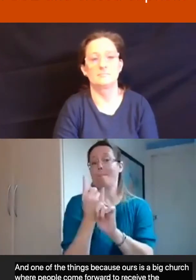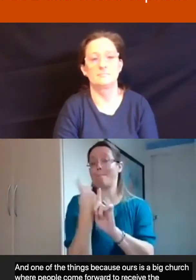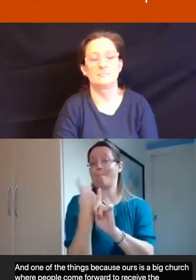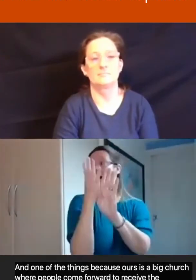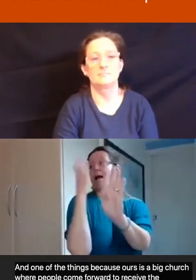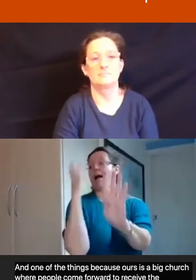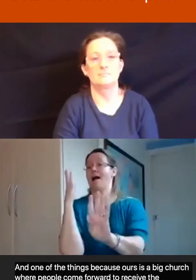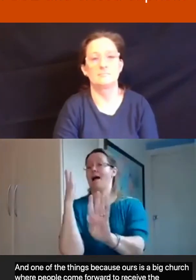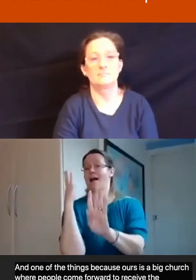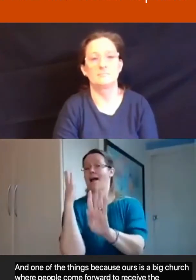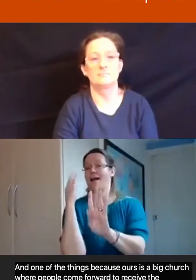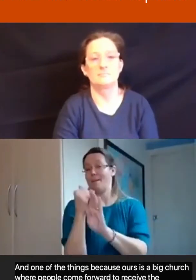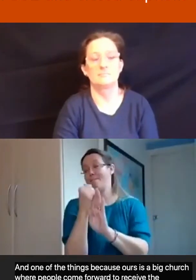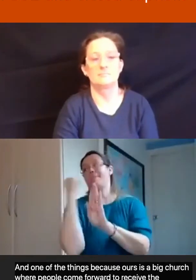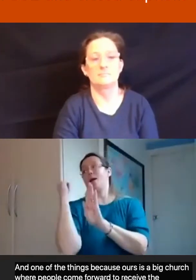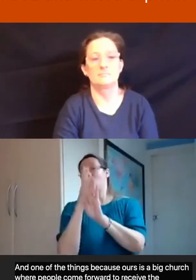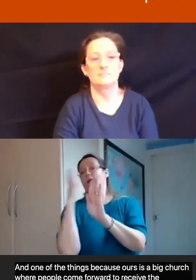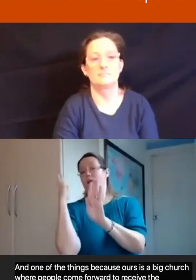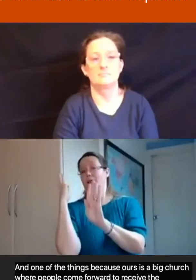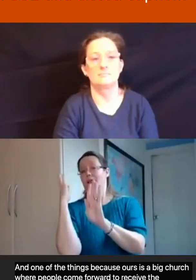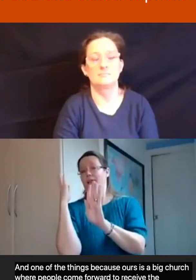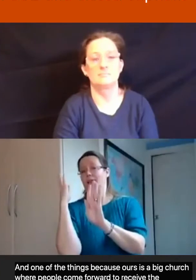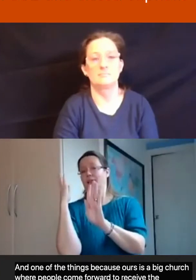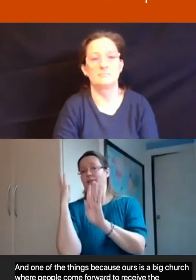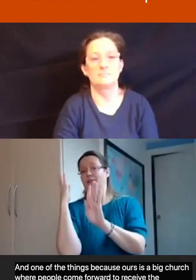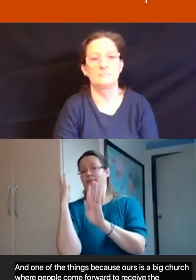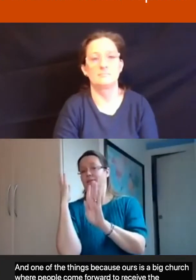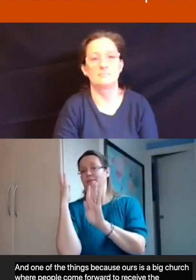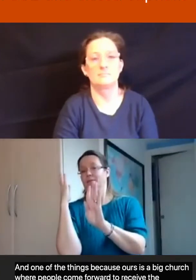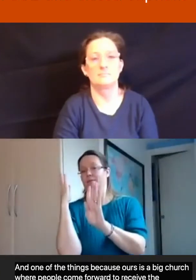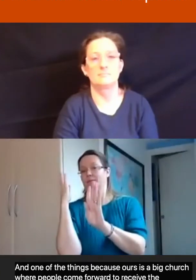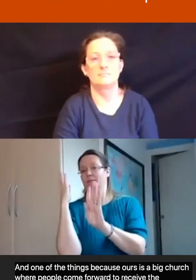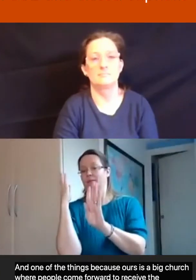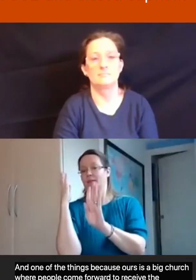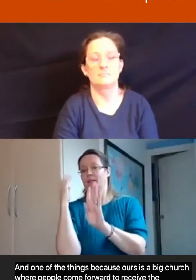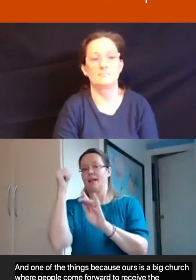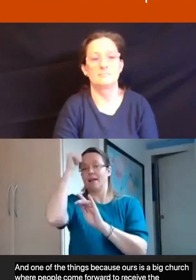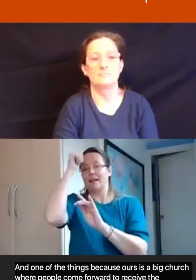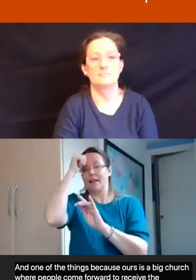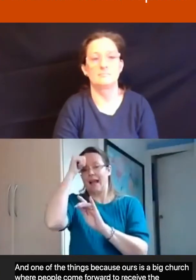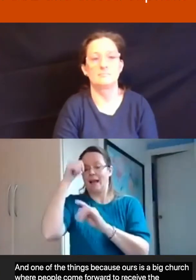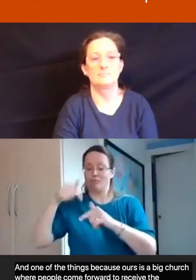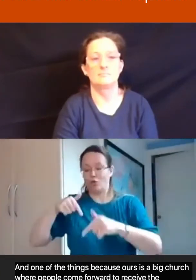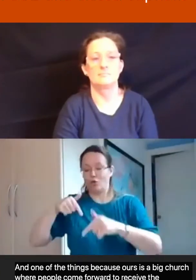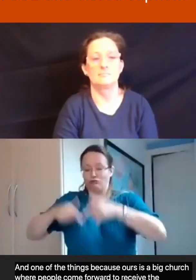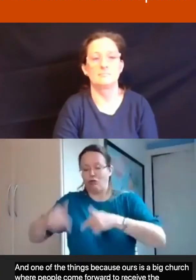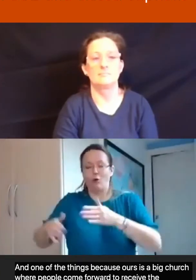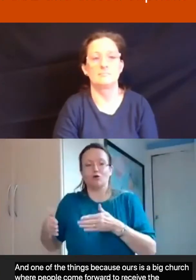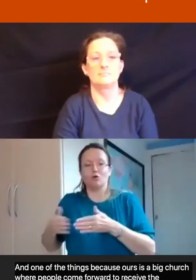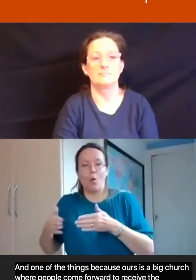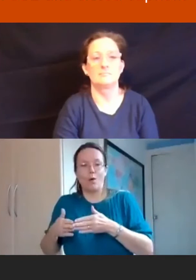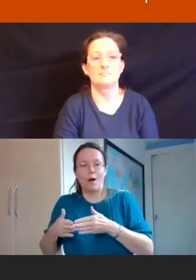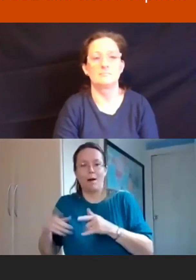backwards to what is known in the congregation as Croc's Corner or Crook's Corner, where people in